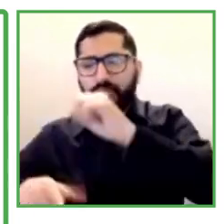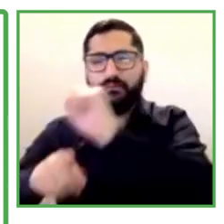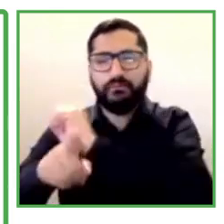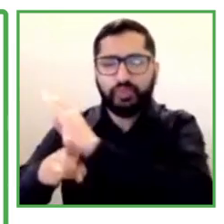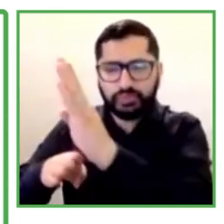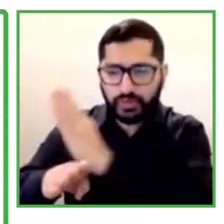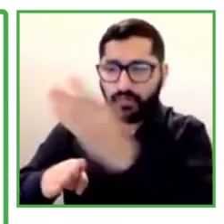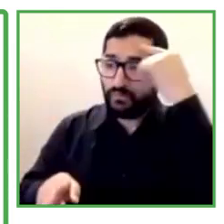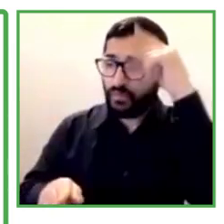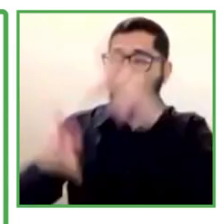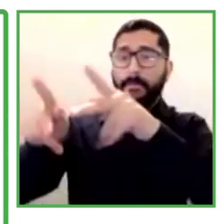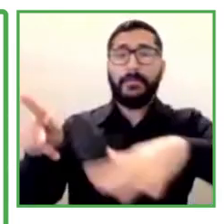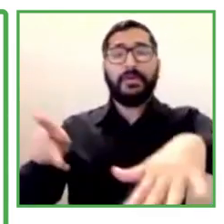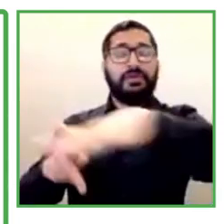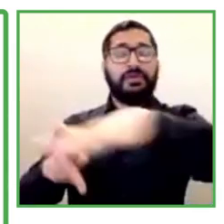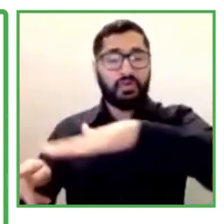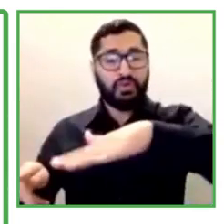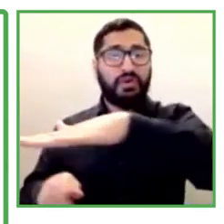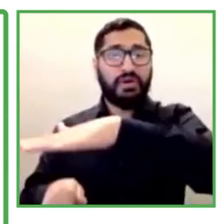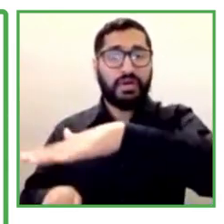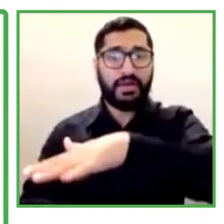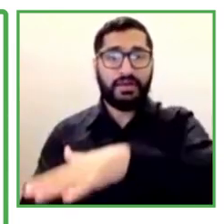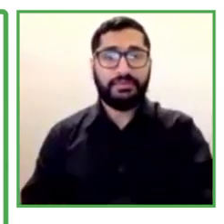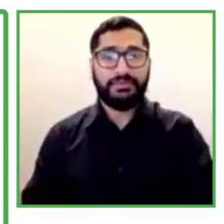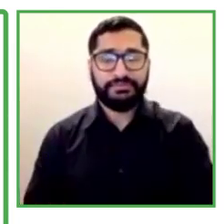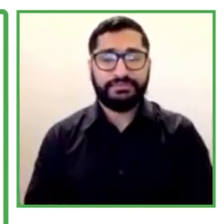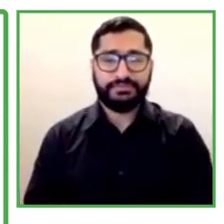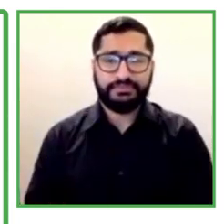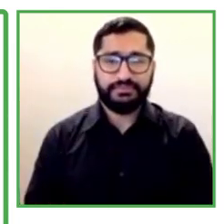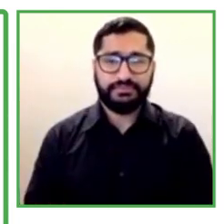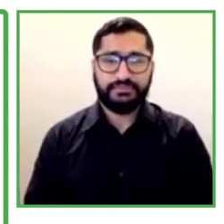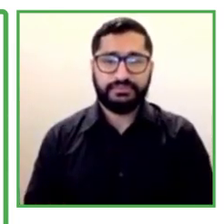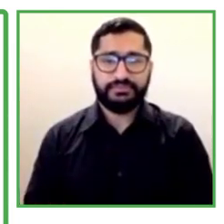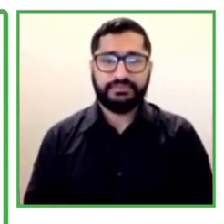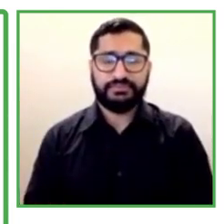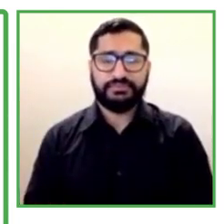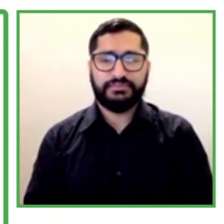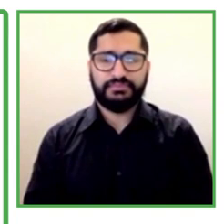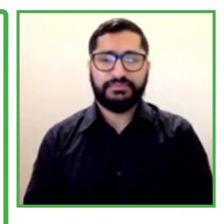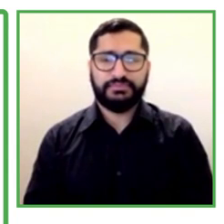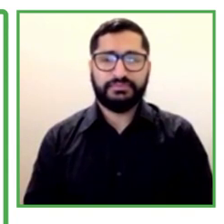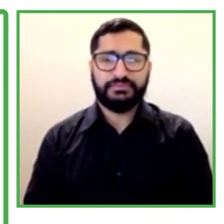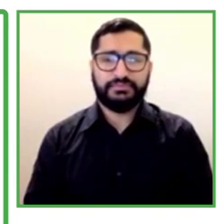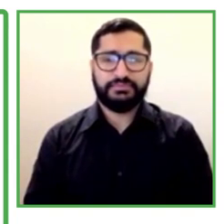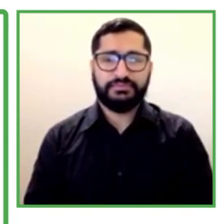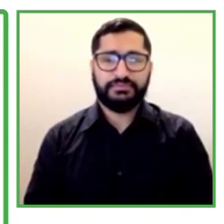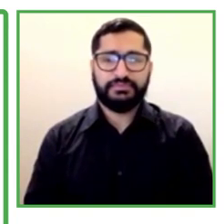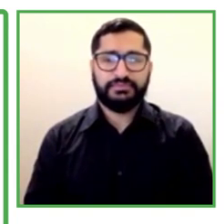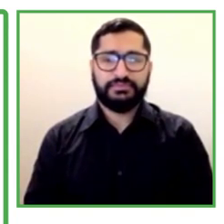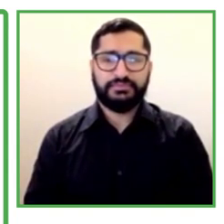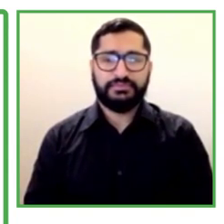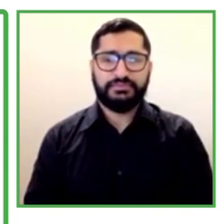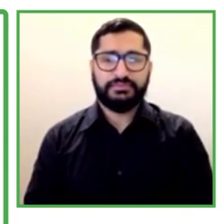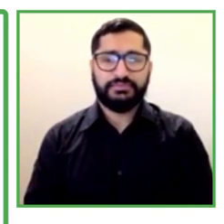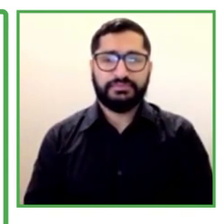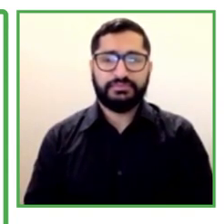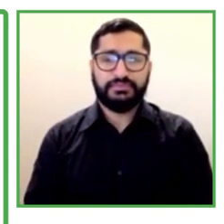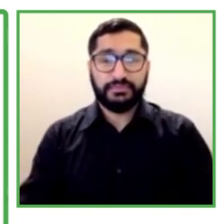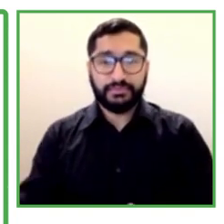ensure both diversity and inclusion, 24 people with disabilities